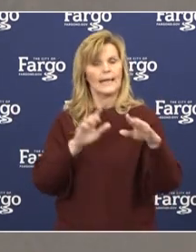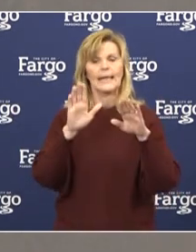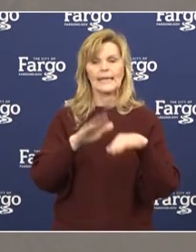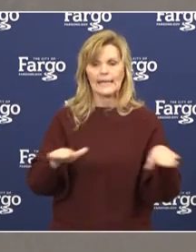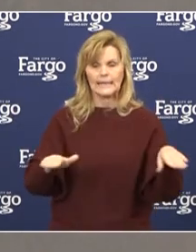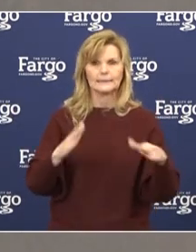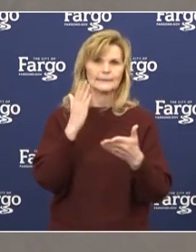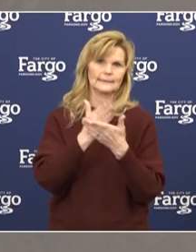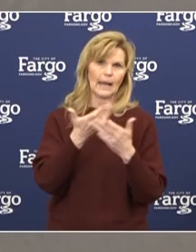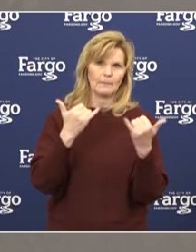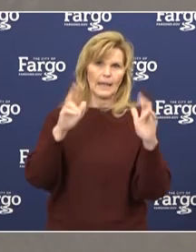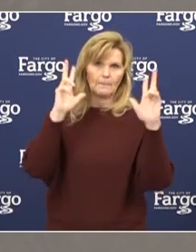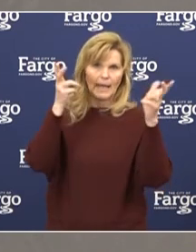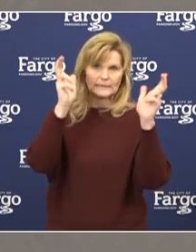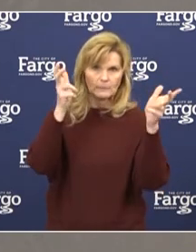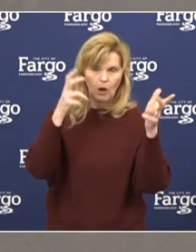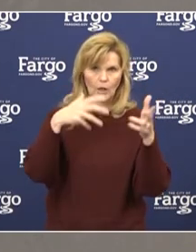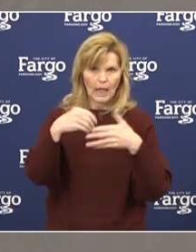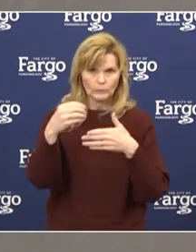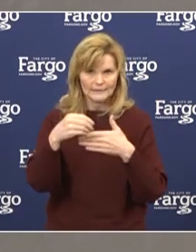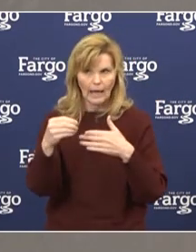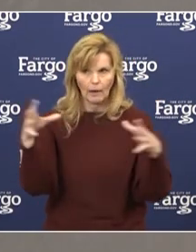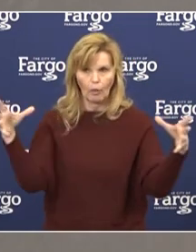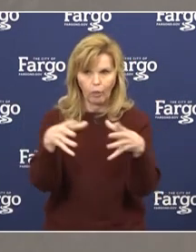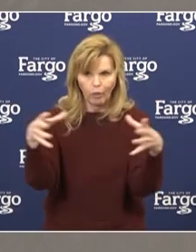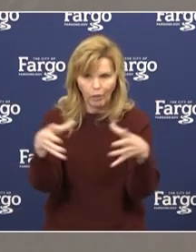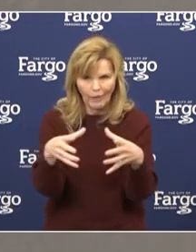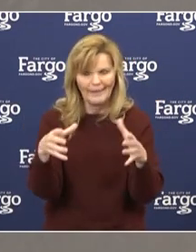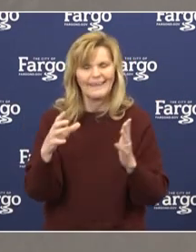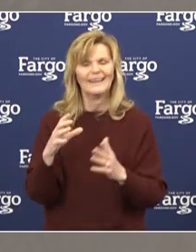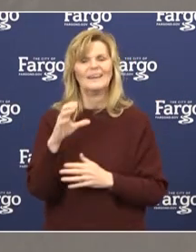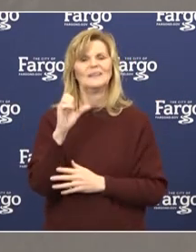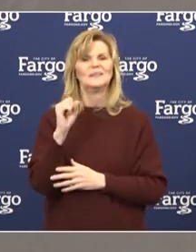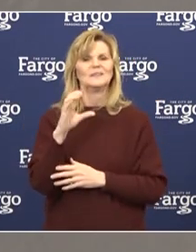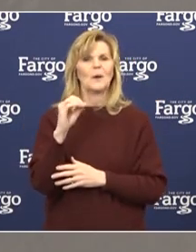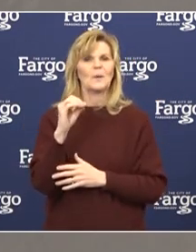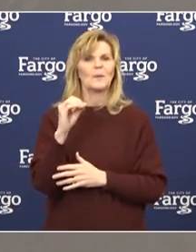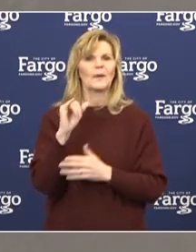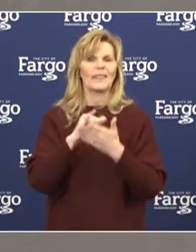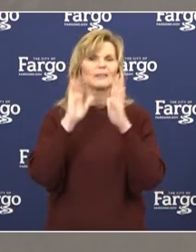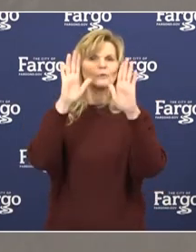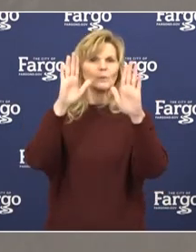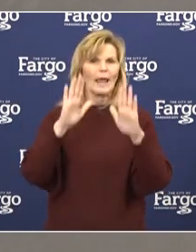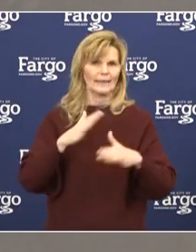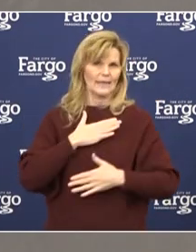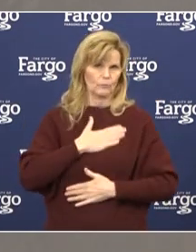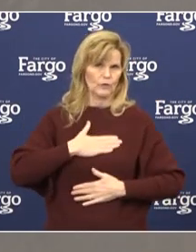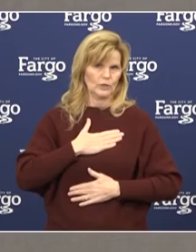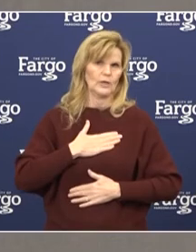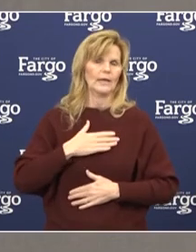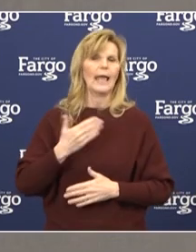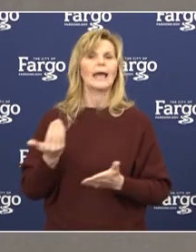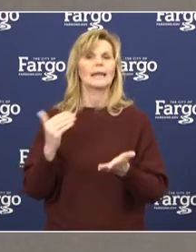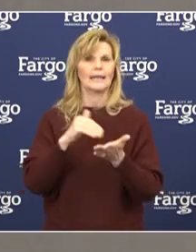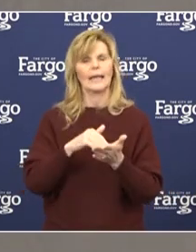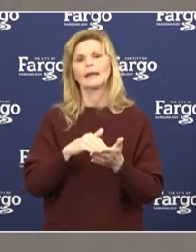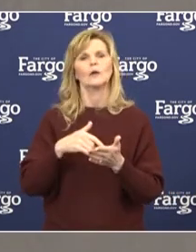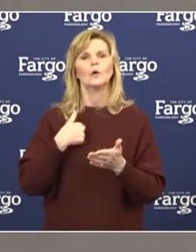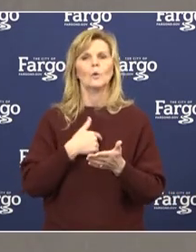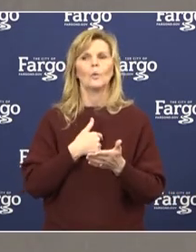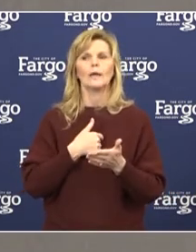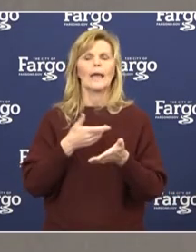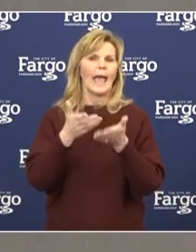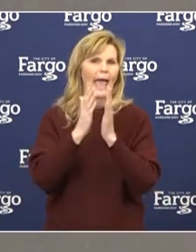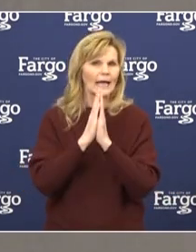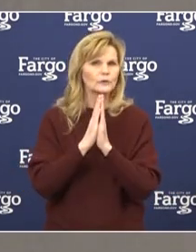stopped playing basketball outside, outside, and so that's greatly appreciated, and we, again, implore you to be